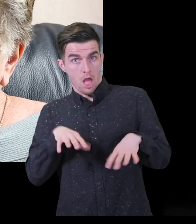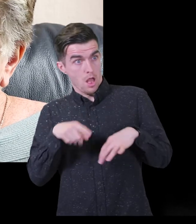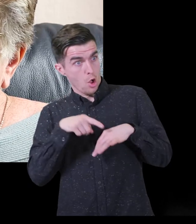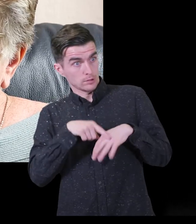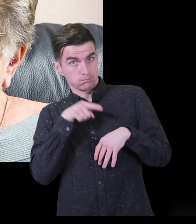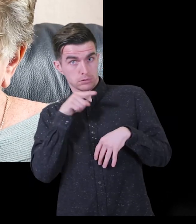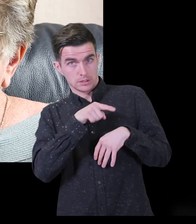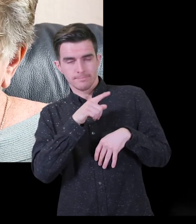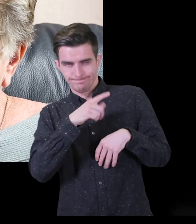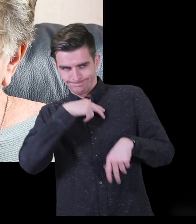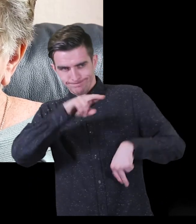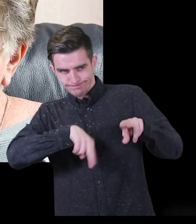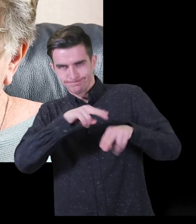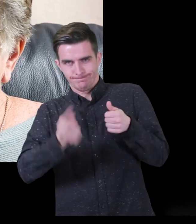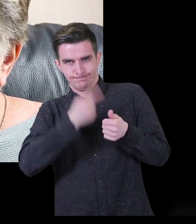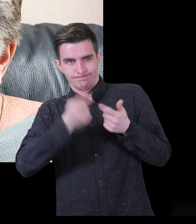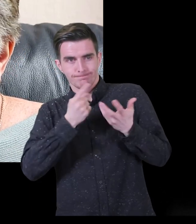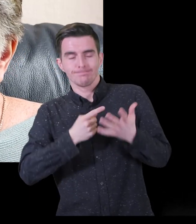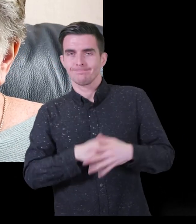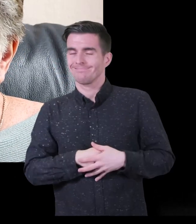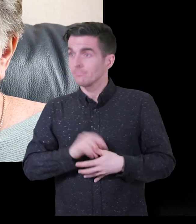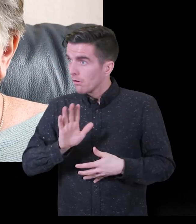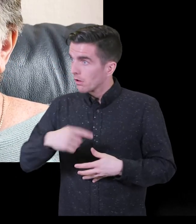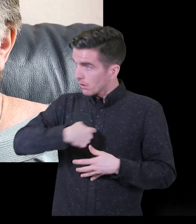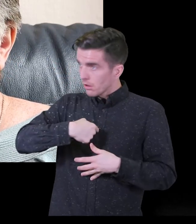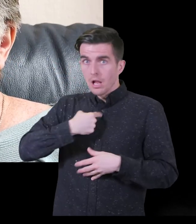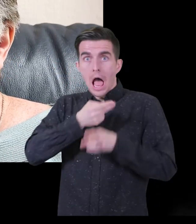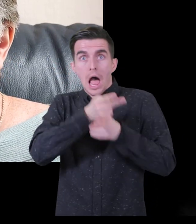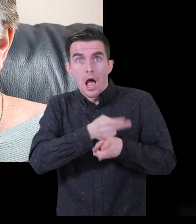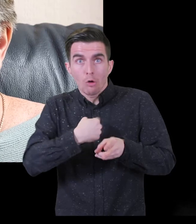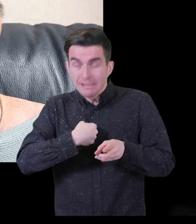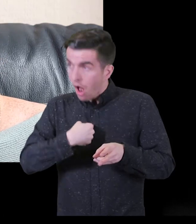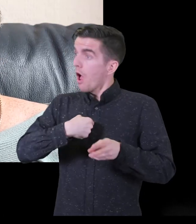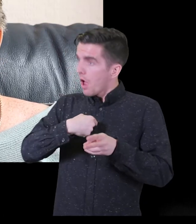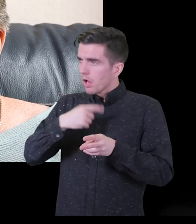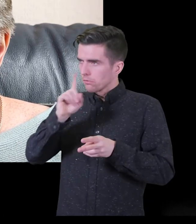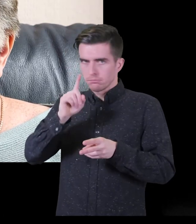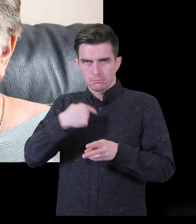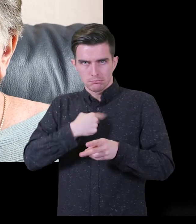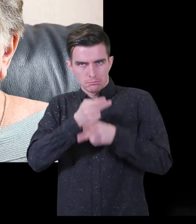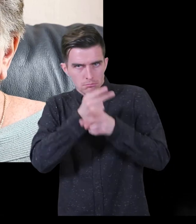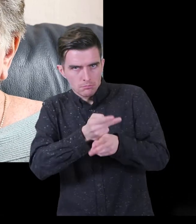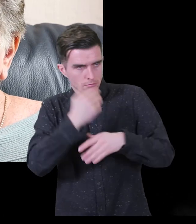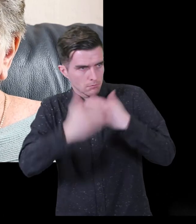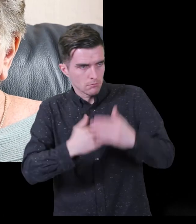the member of the team came out there was a full assessment carried out in terms of my husband's needs.